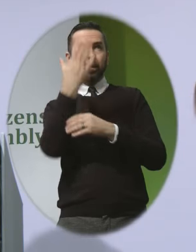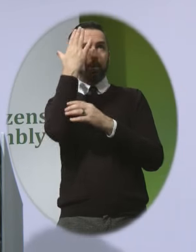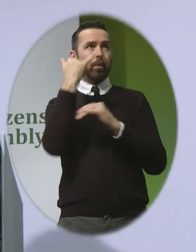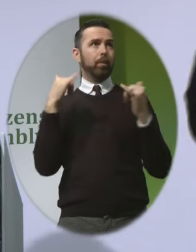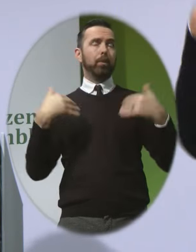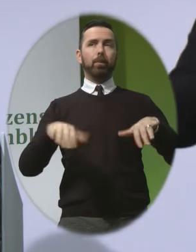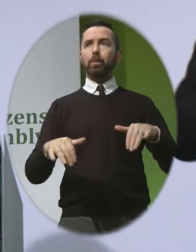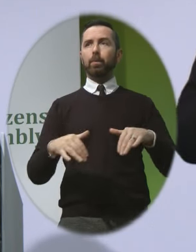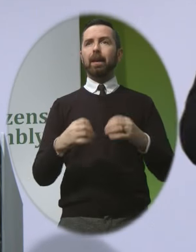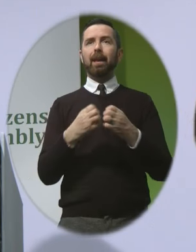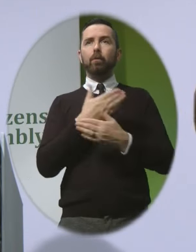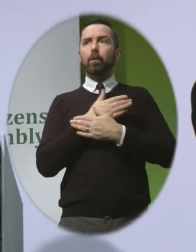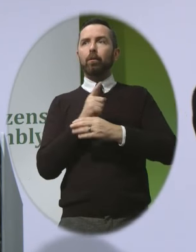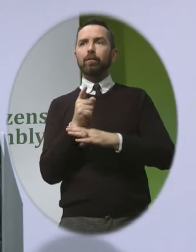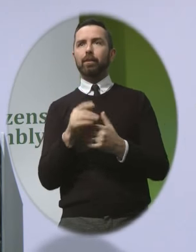held and loved by everyone